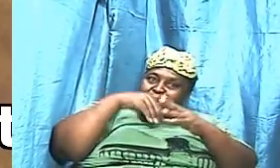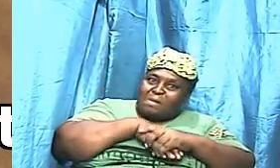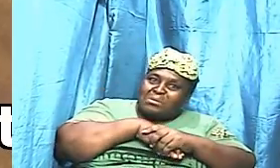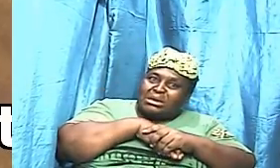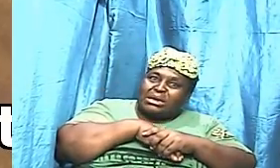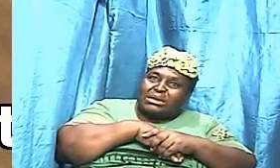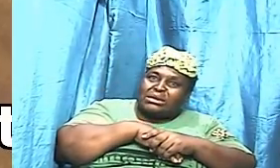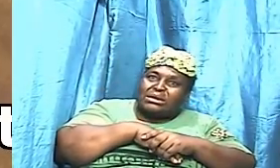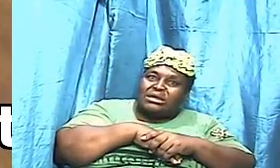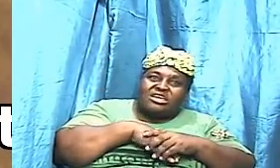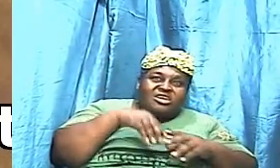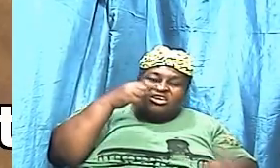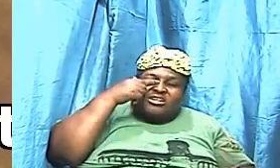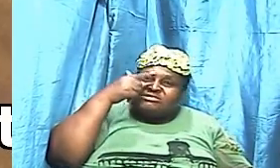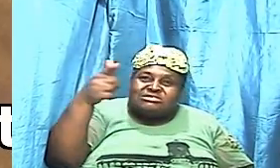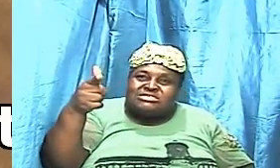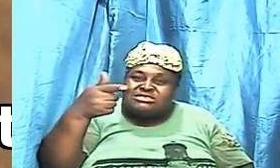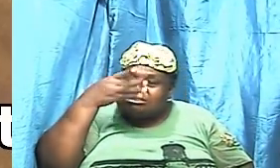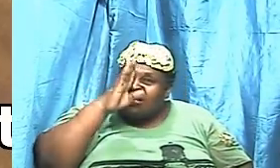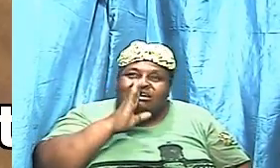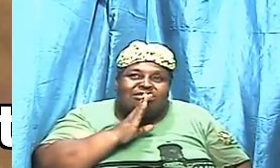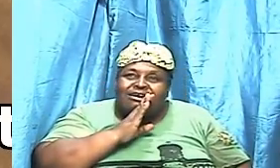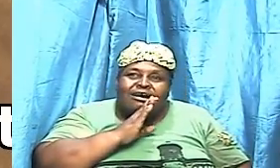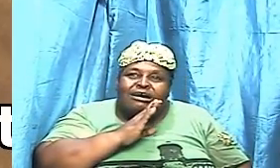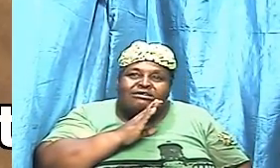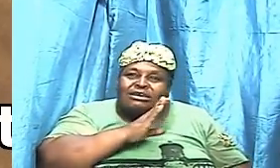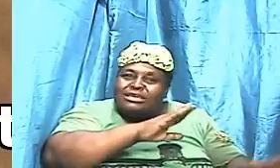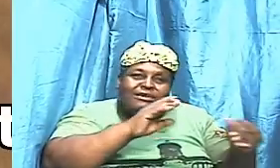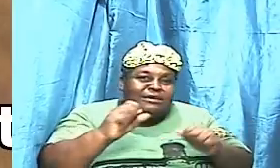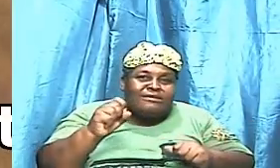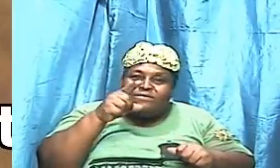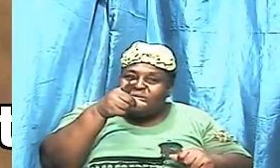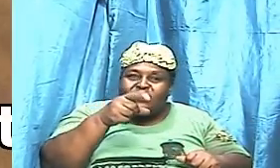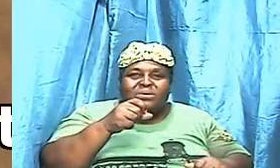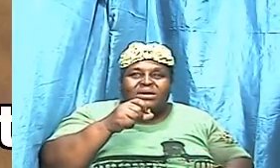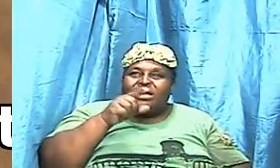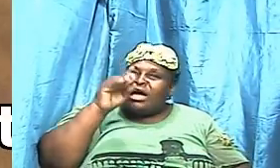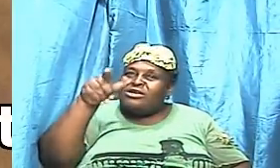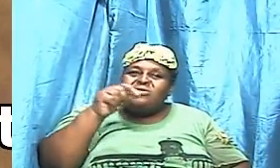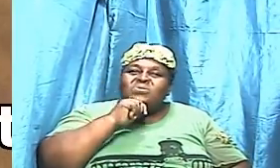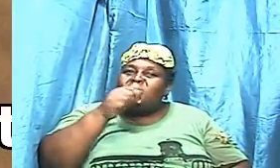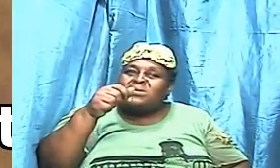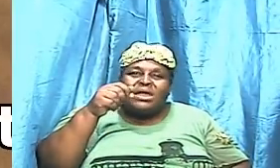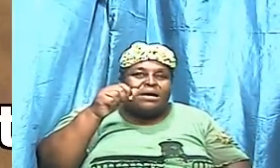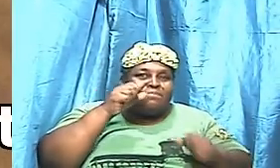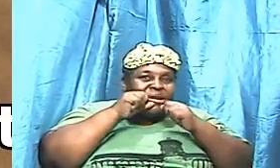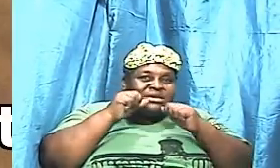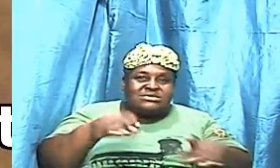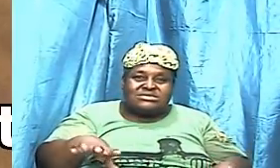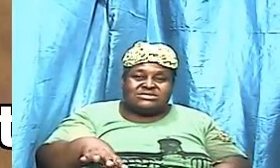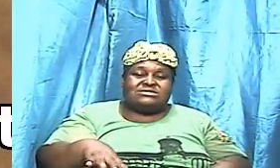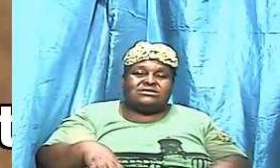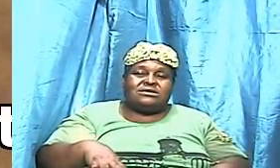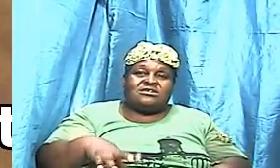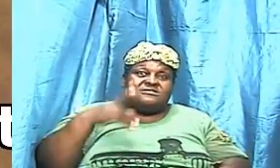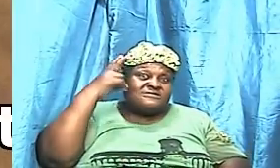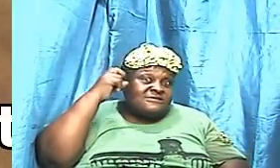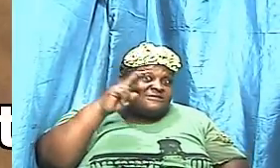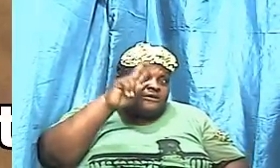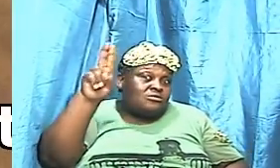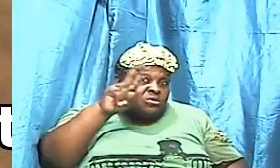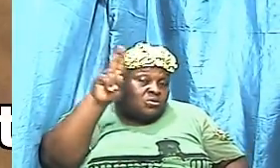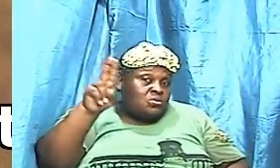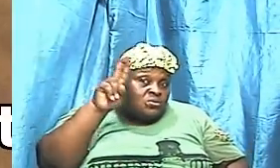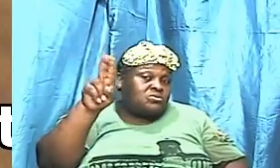you don't see say God not with you and you are not blessed he's using the word but he's turning it against you